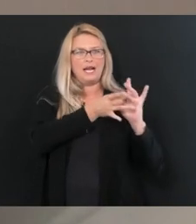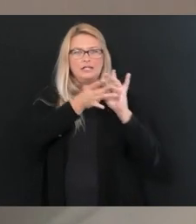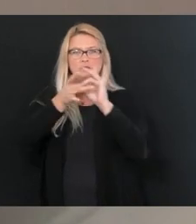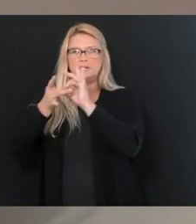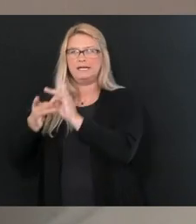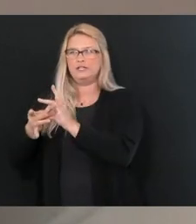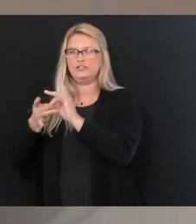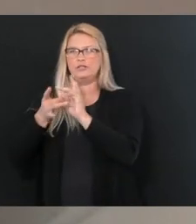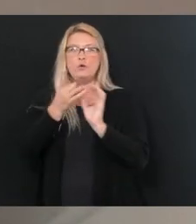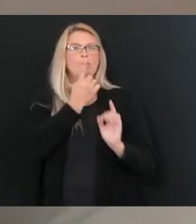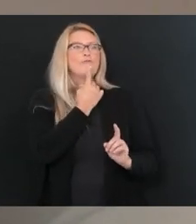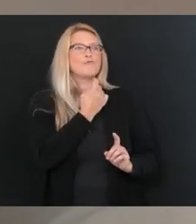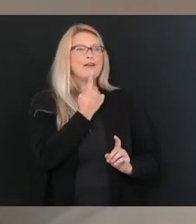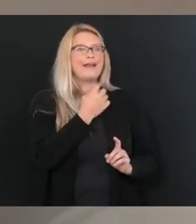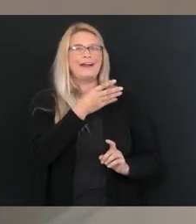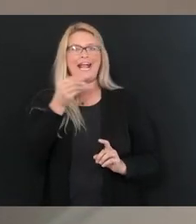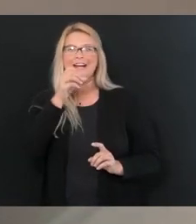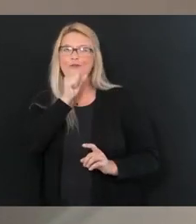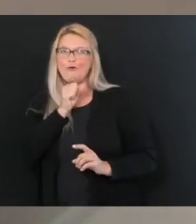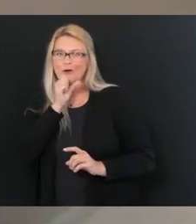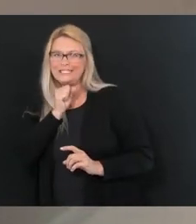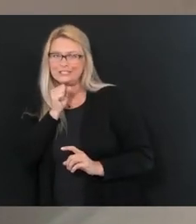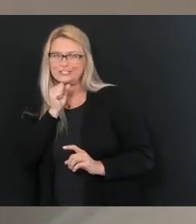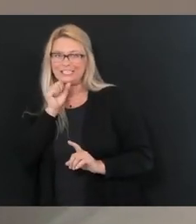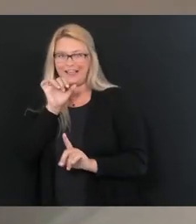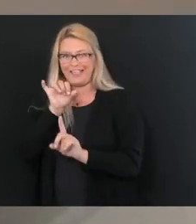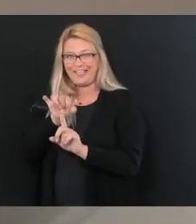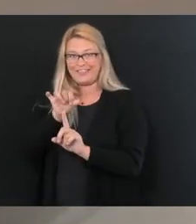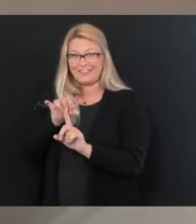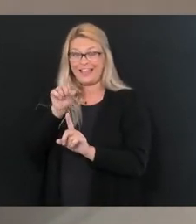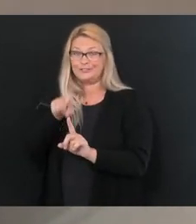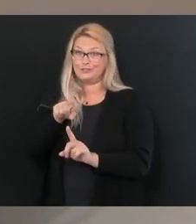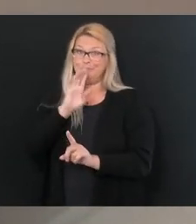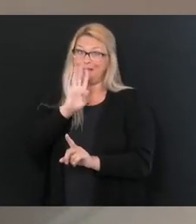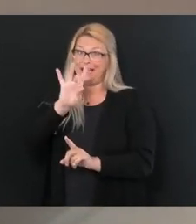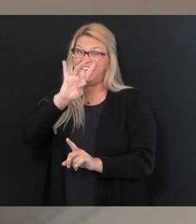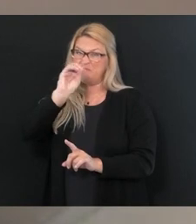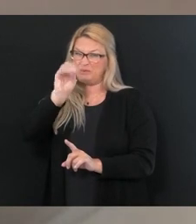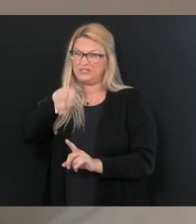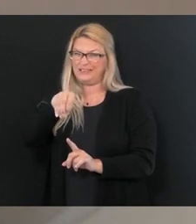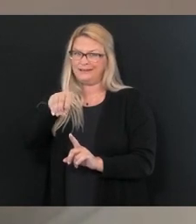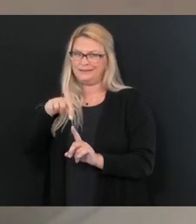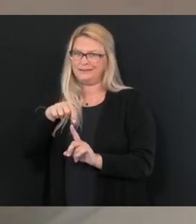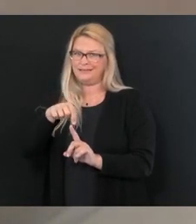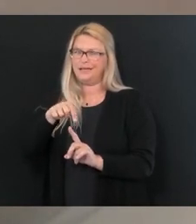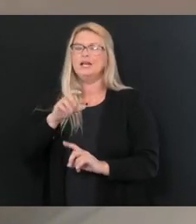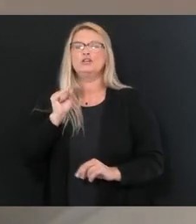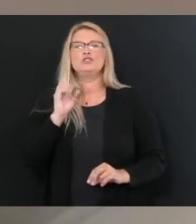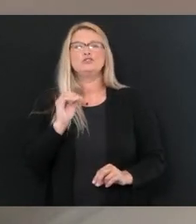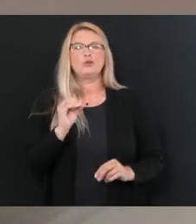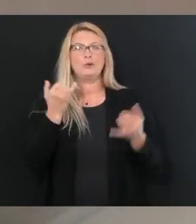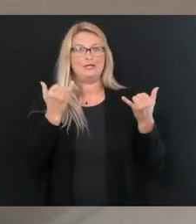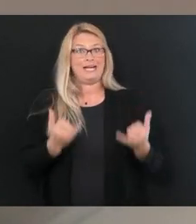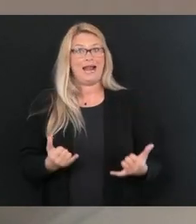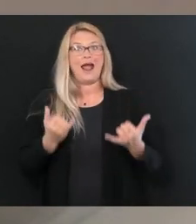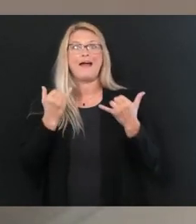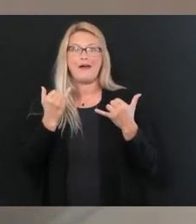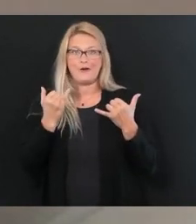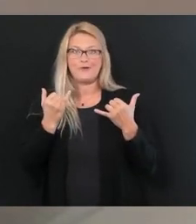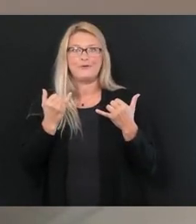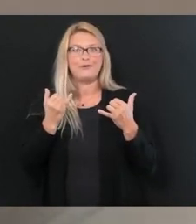orange color, and that color really should be 8%. So what we now are putting into